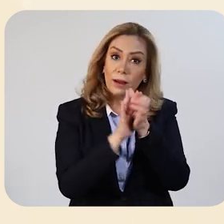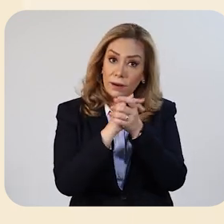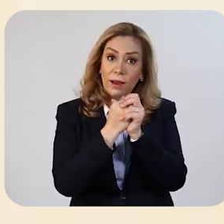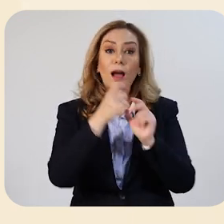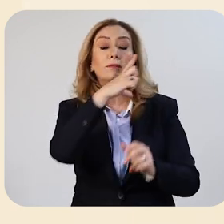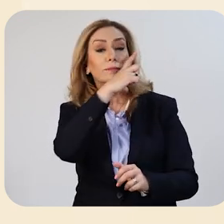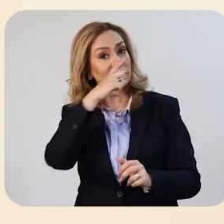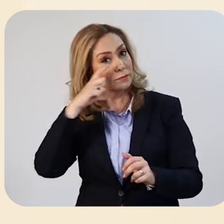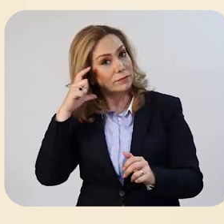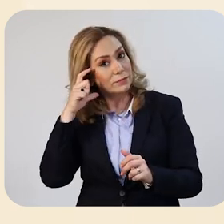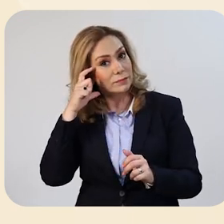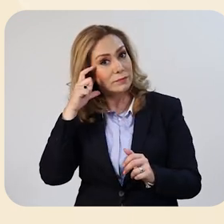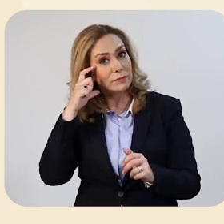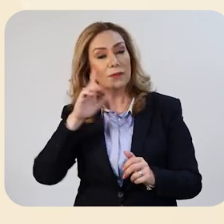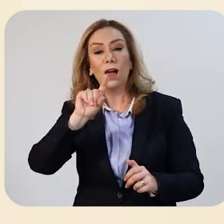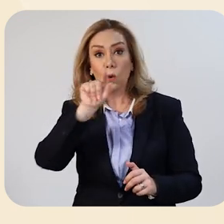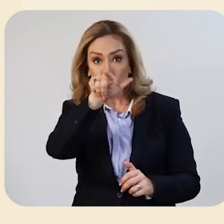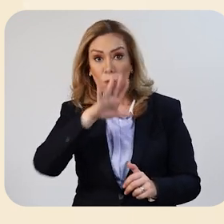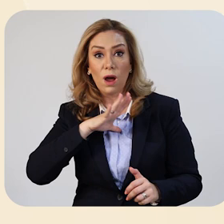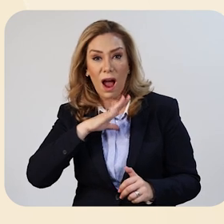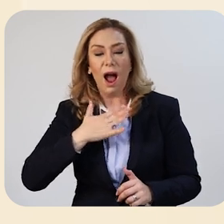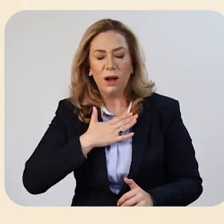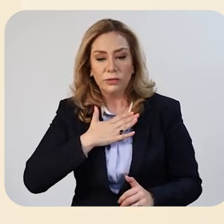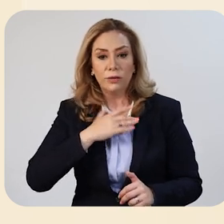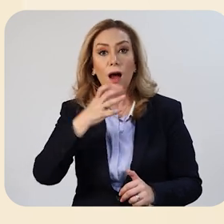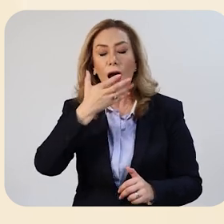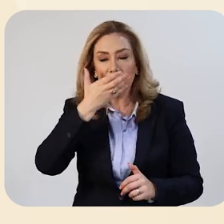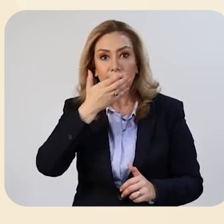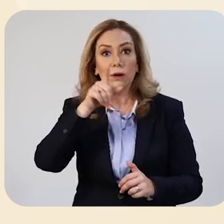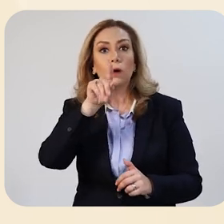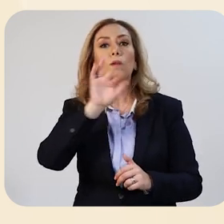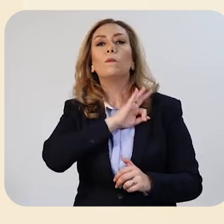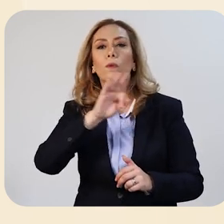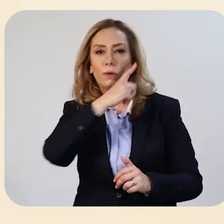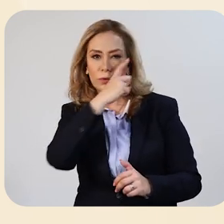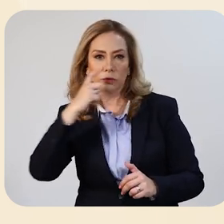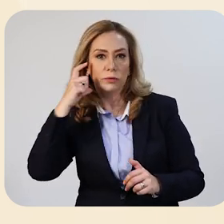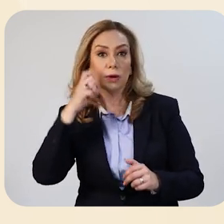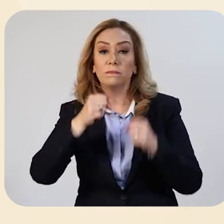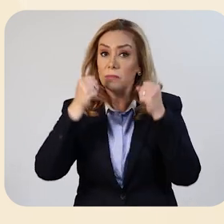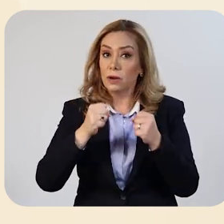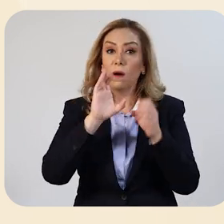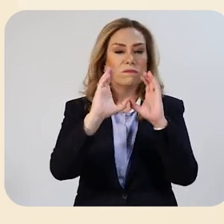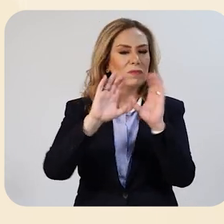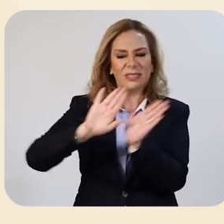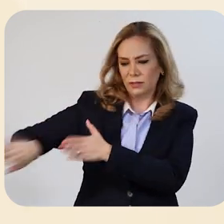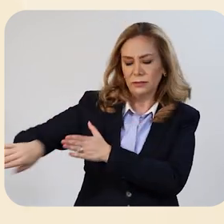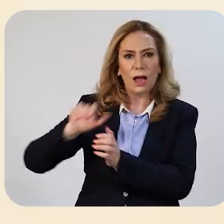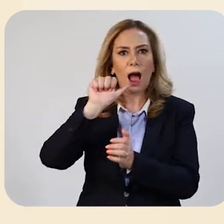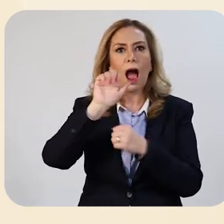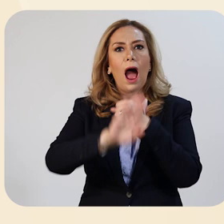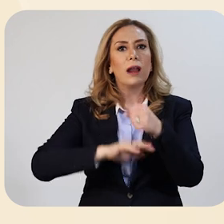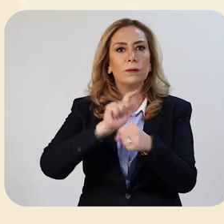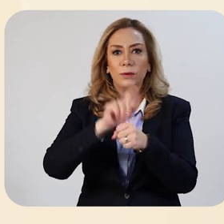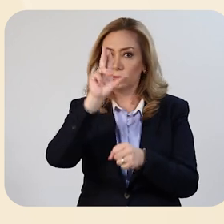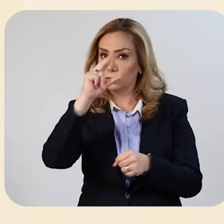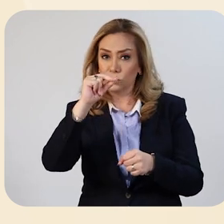the mouth and nose when coughing and sneezing Avoiding close contact with animals Avoiding